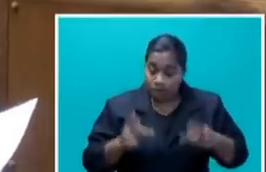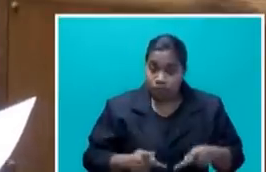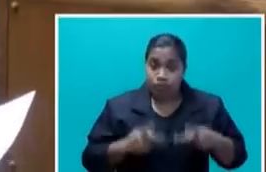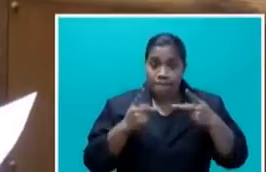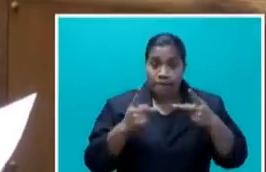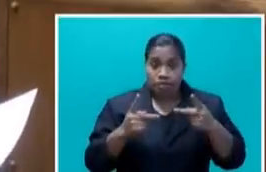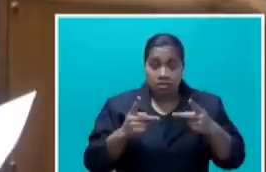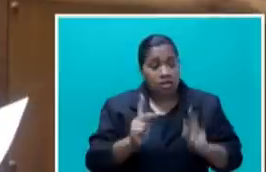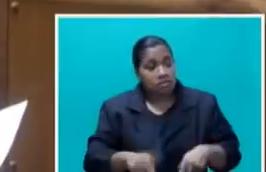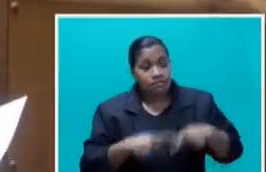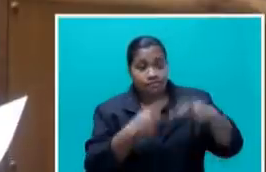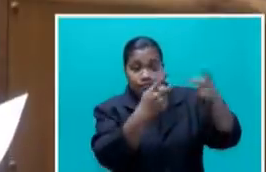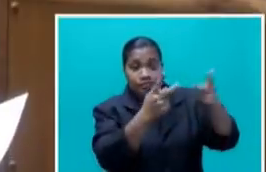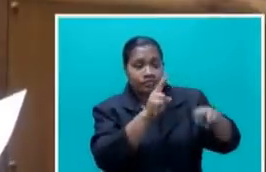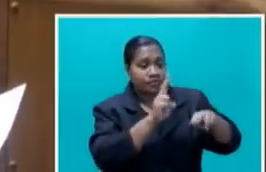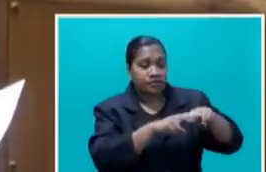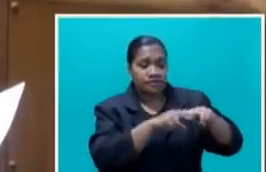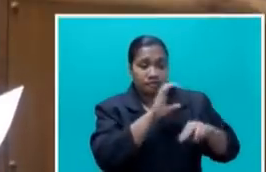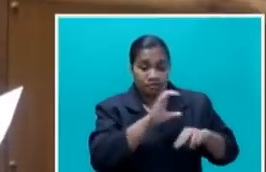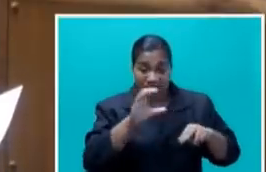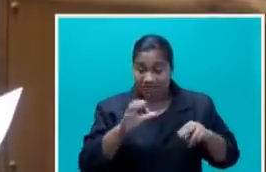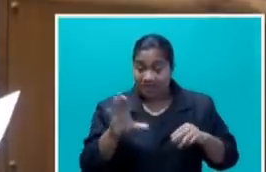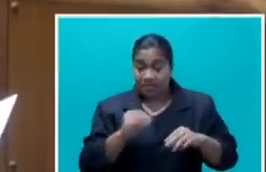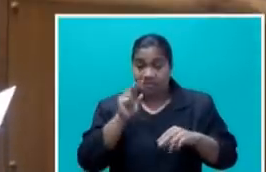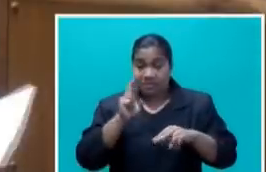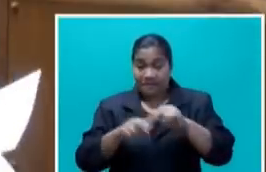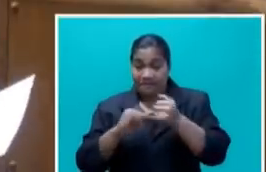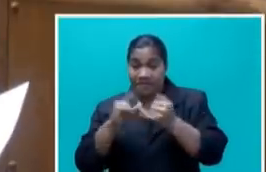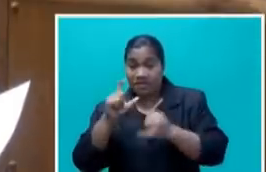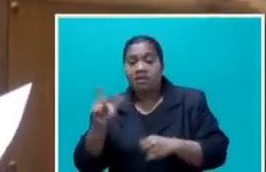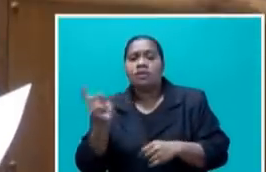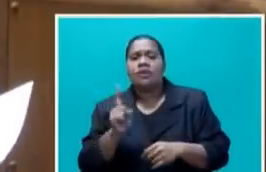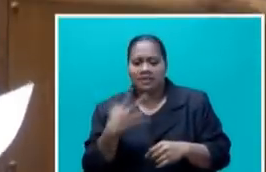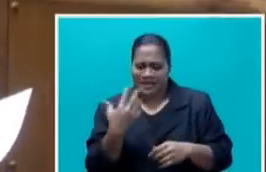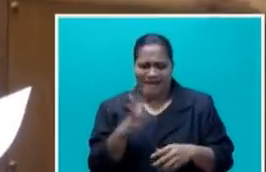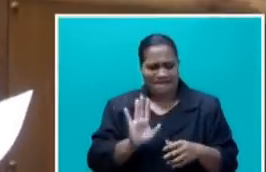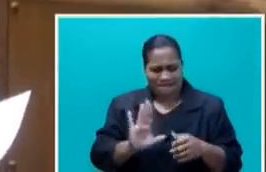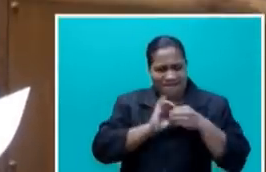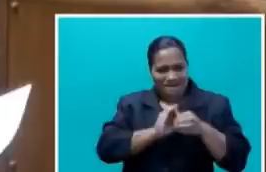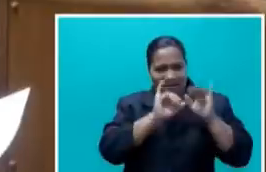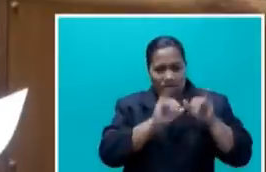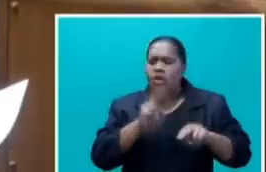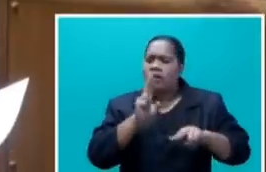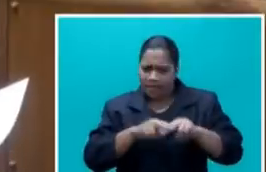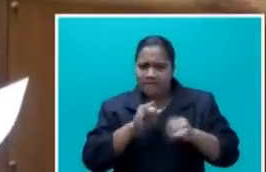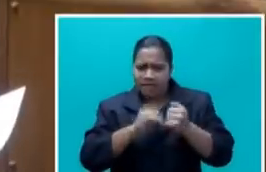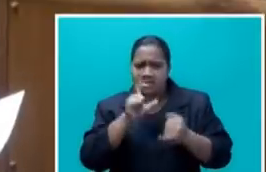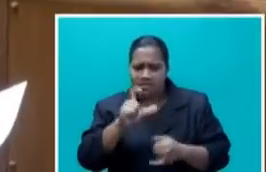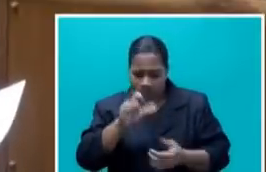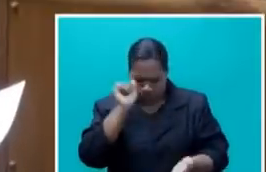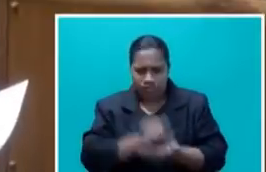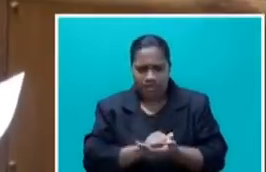FCCC by FSC is an operational matter, and FSC has done the right thing to take its proposal to the